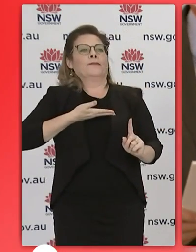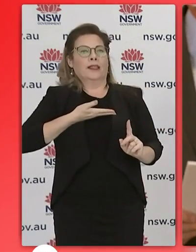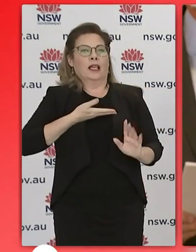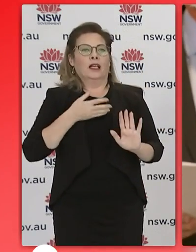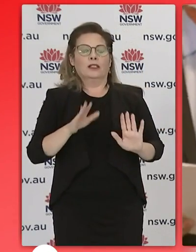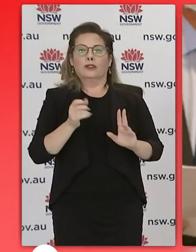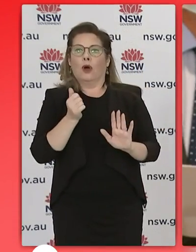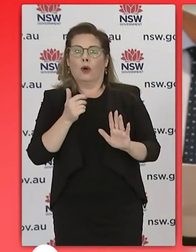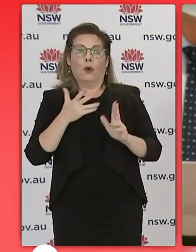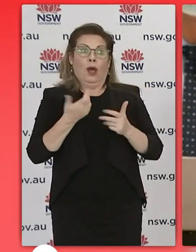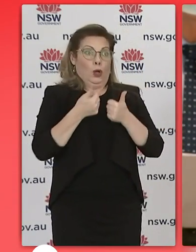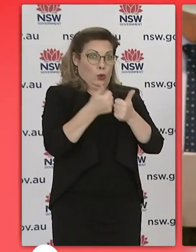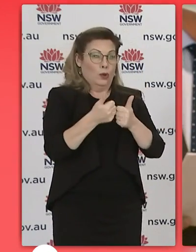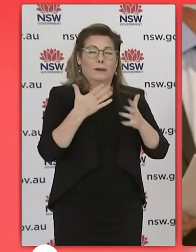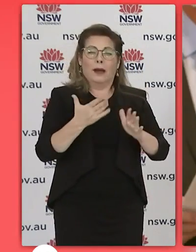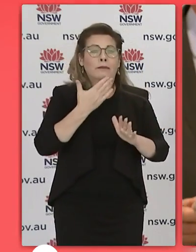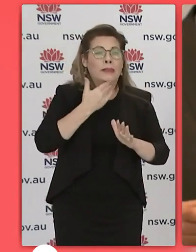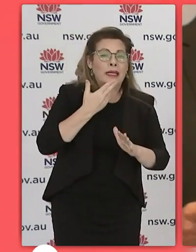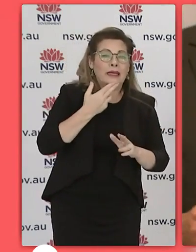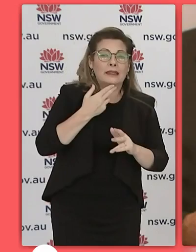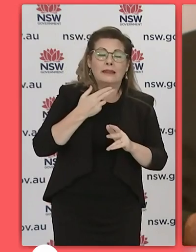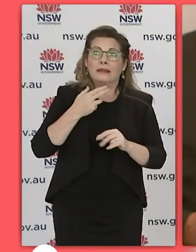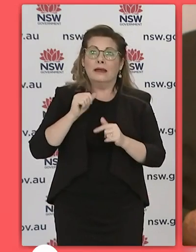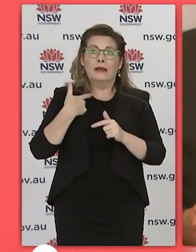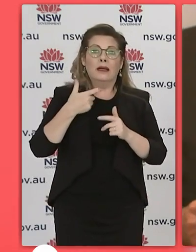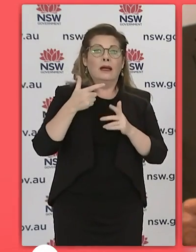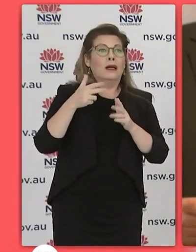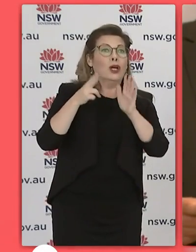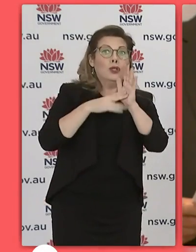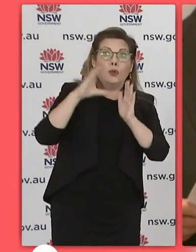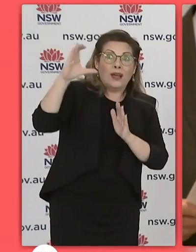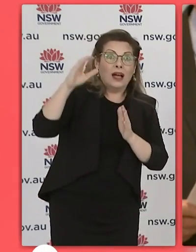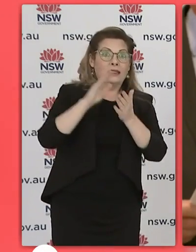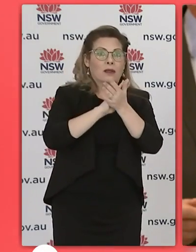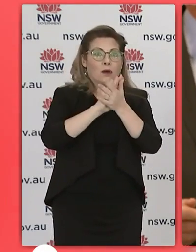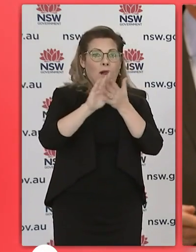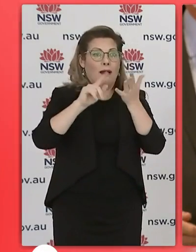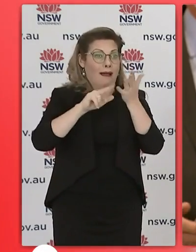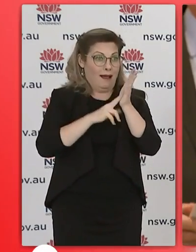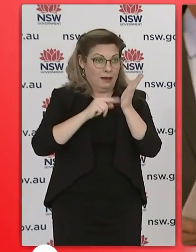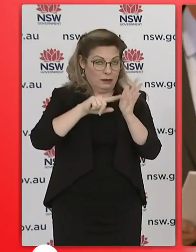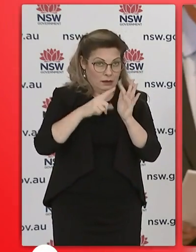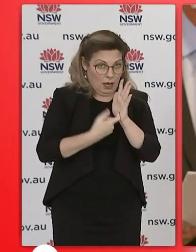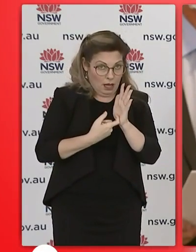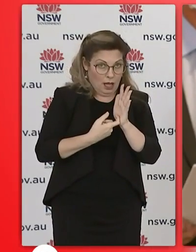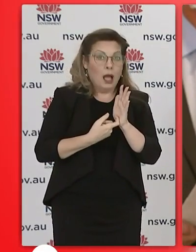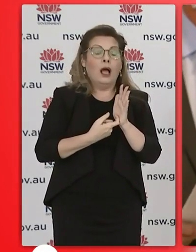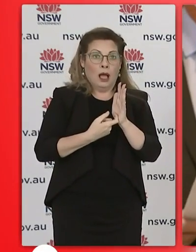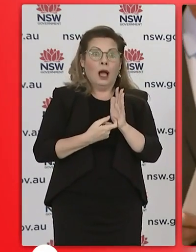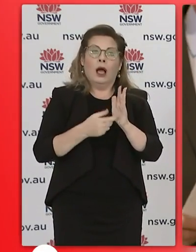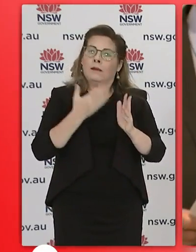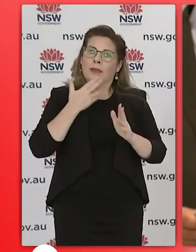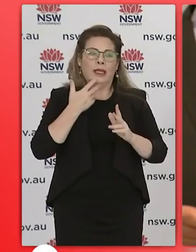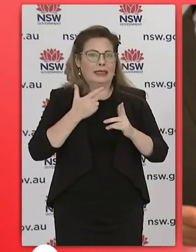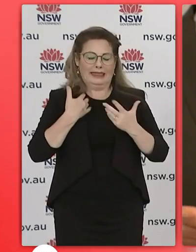transmission obviously hunter and central coast hunter is in lockdown similar to